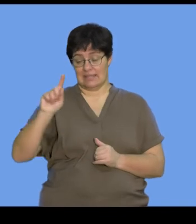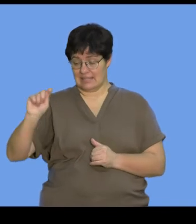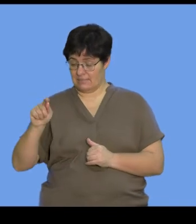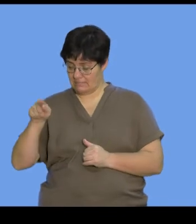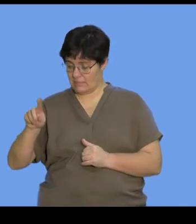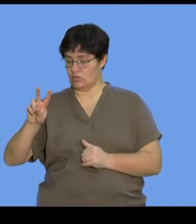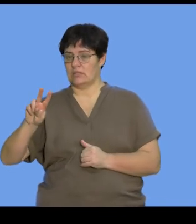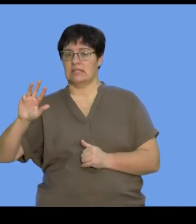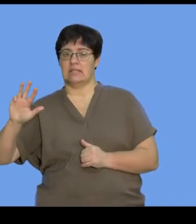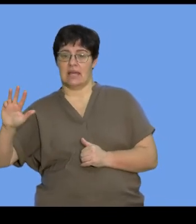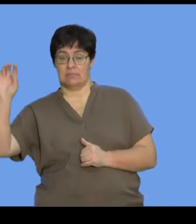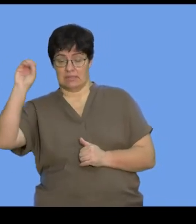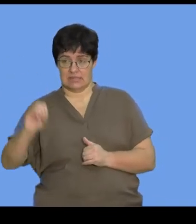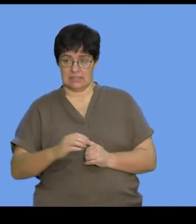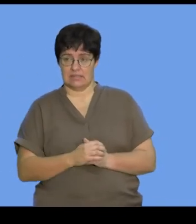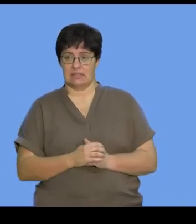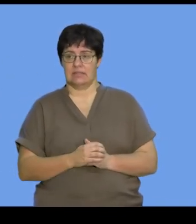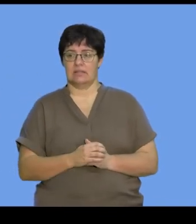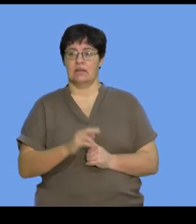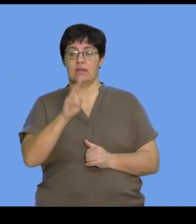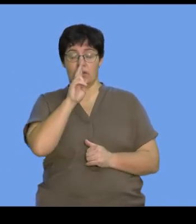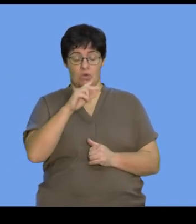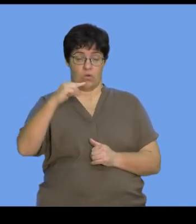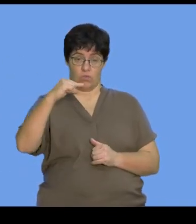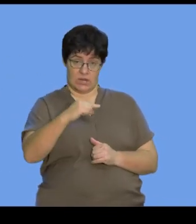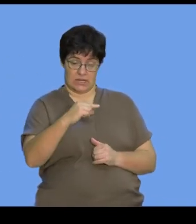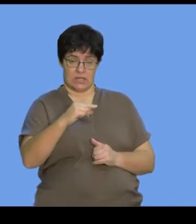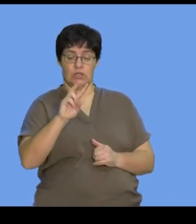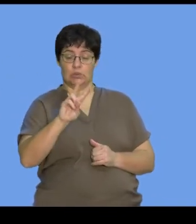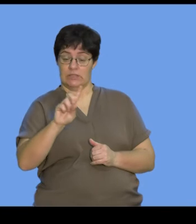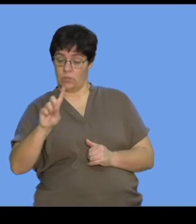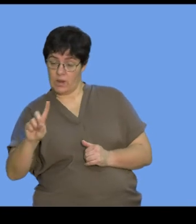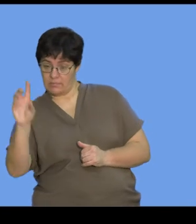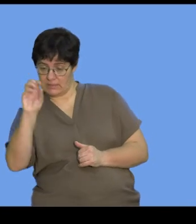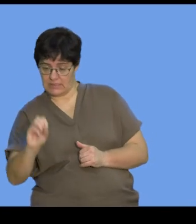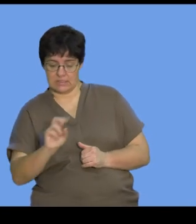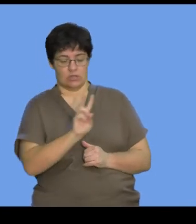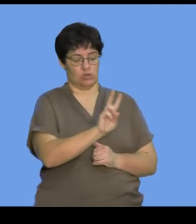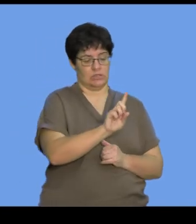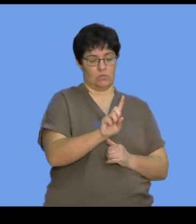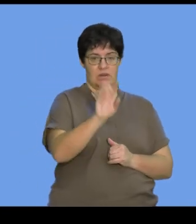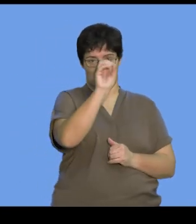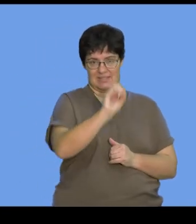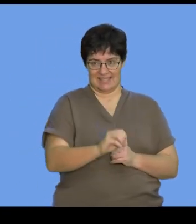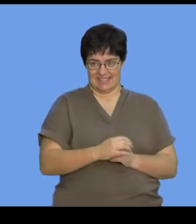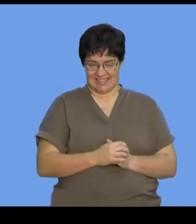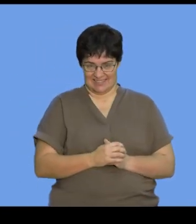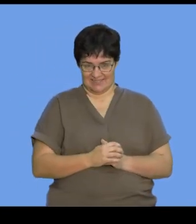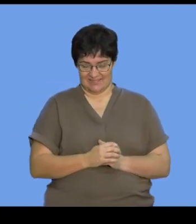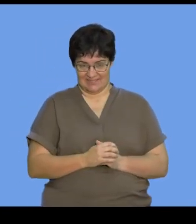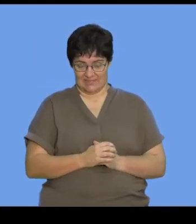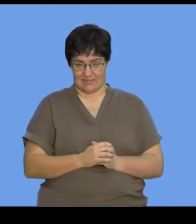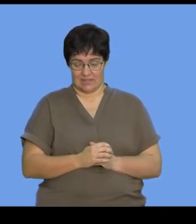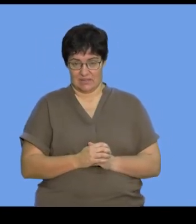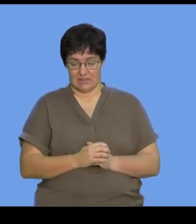be, thymine would be 29%. And if we looked at guanine and cytosine, they would make up the balance of the 21%.